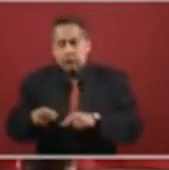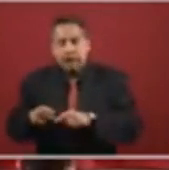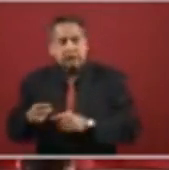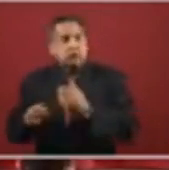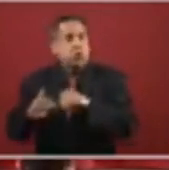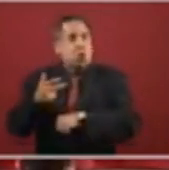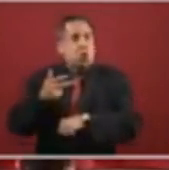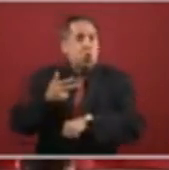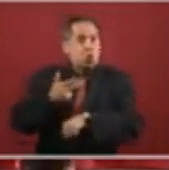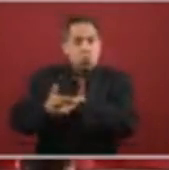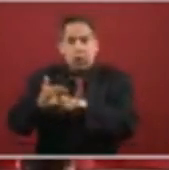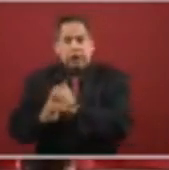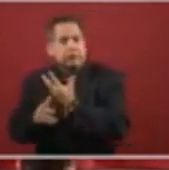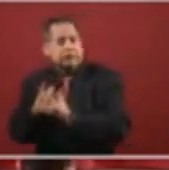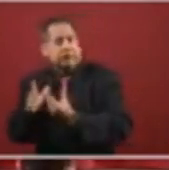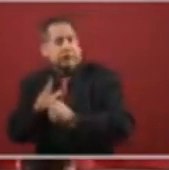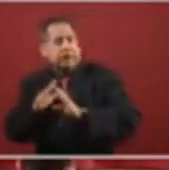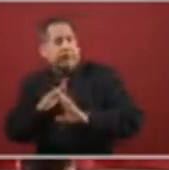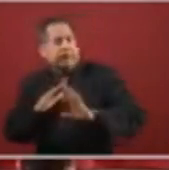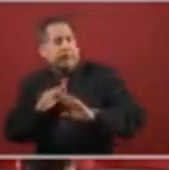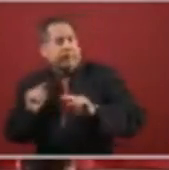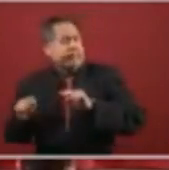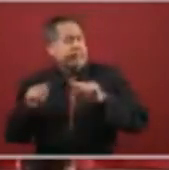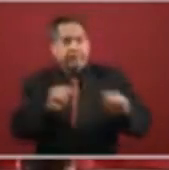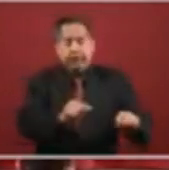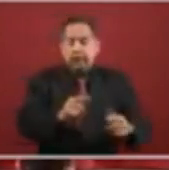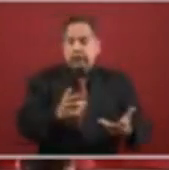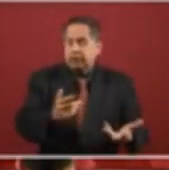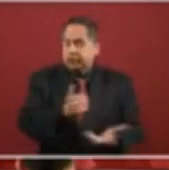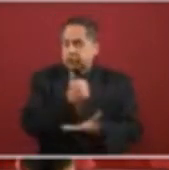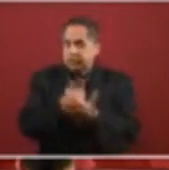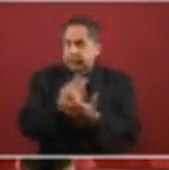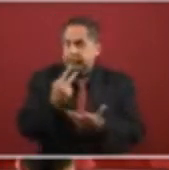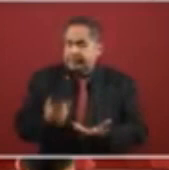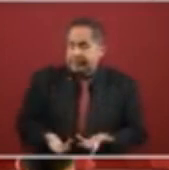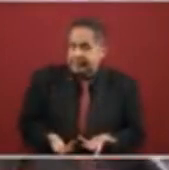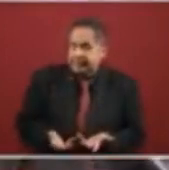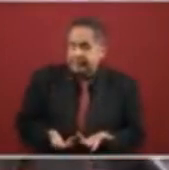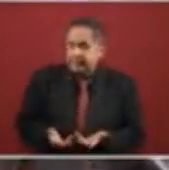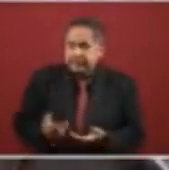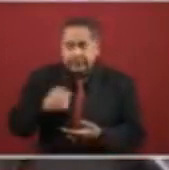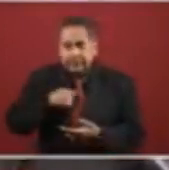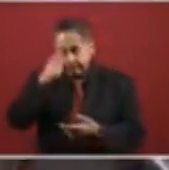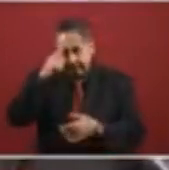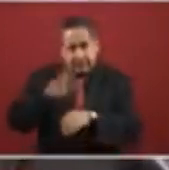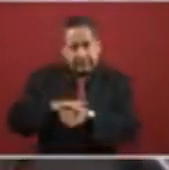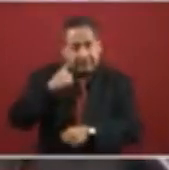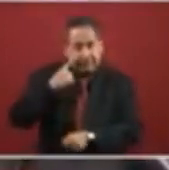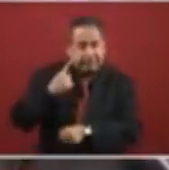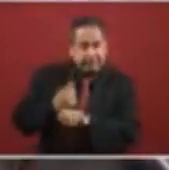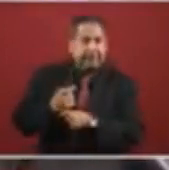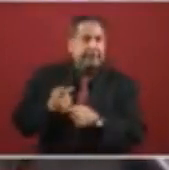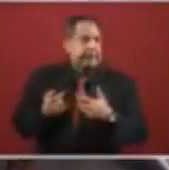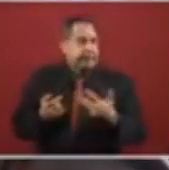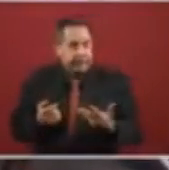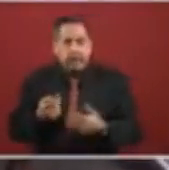Mexico and the United States. It's almost a done deal.